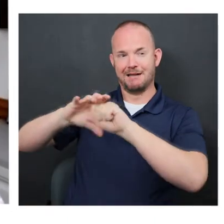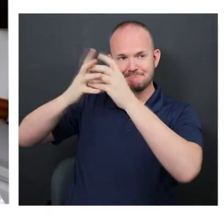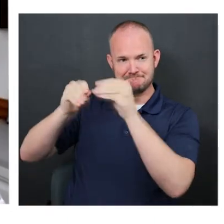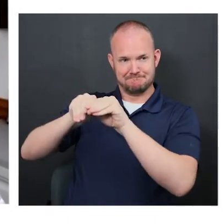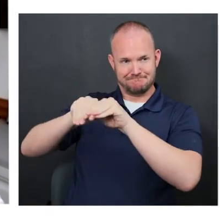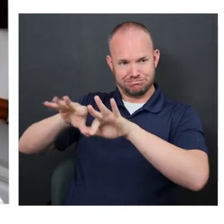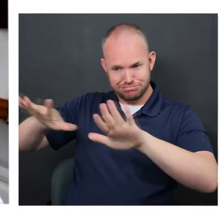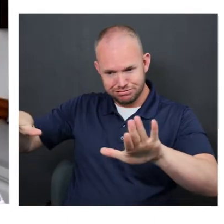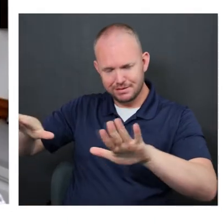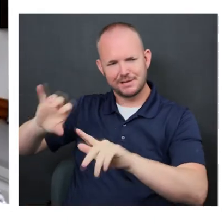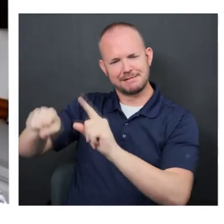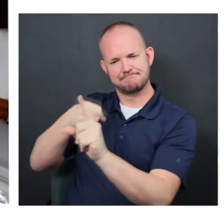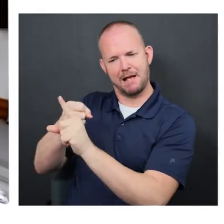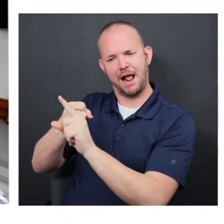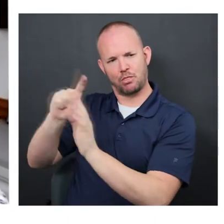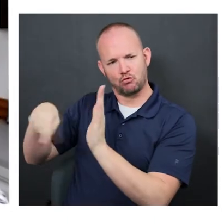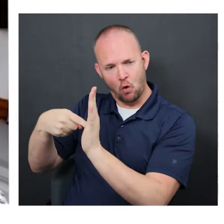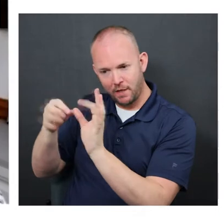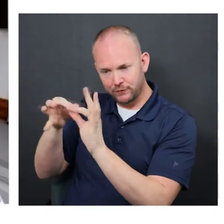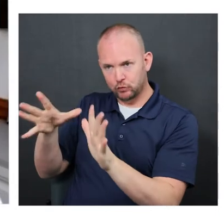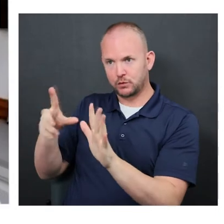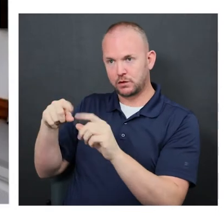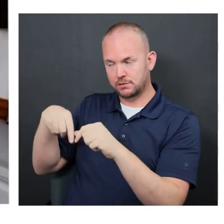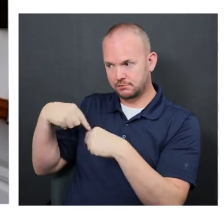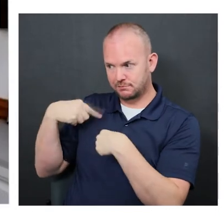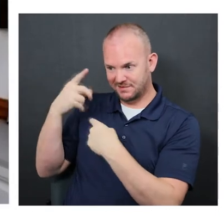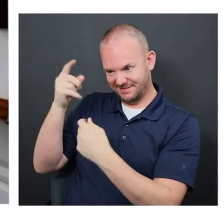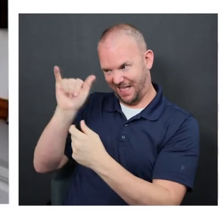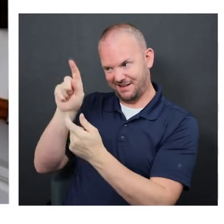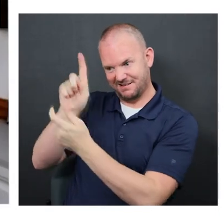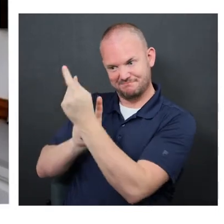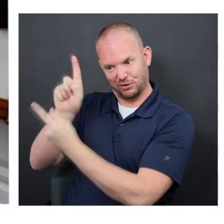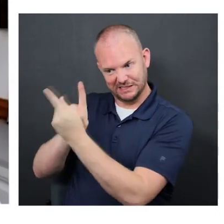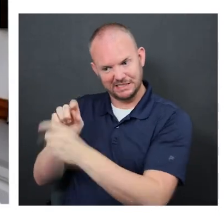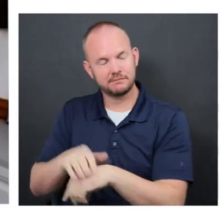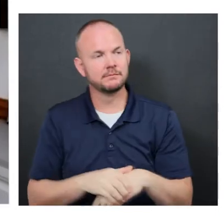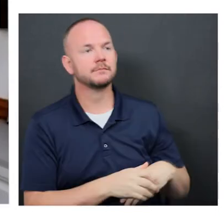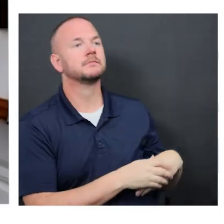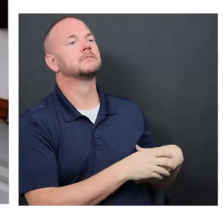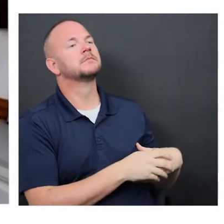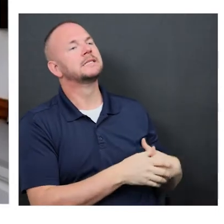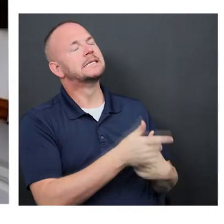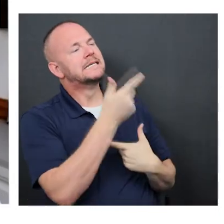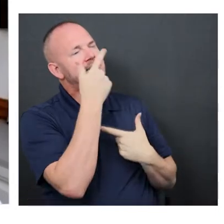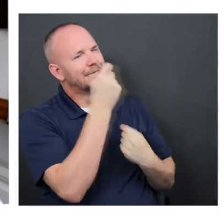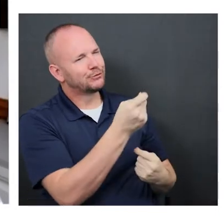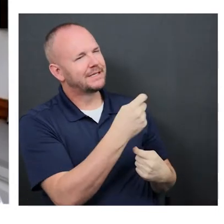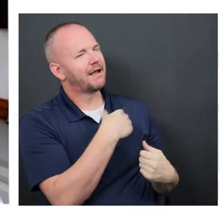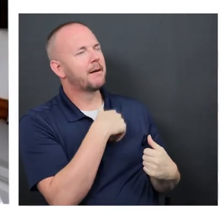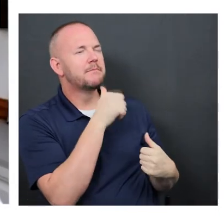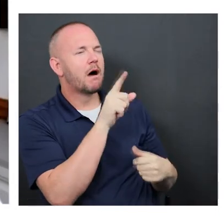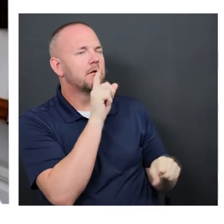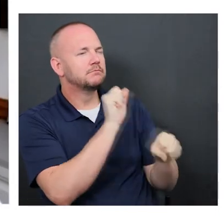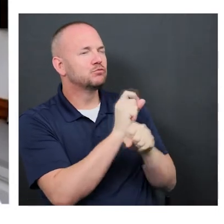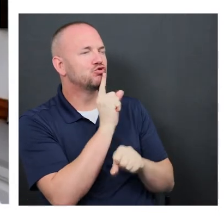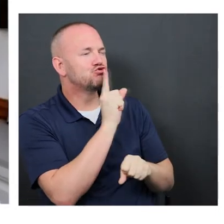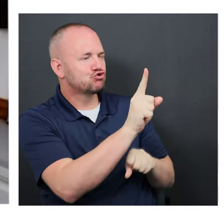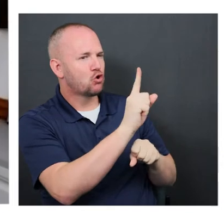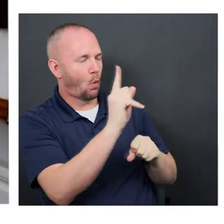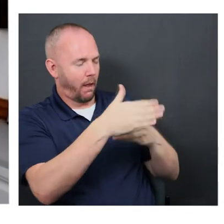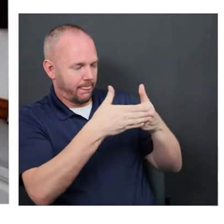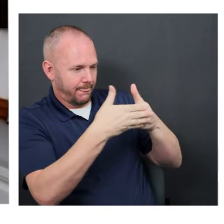role of the interpreter during the encounter? Well, interesting. I'm not sure where this is going to end. Okay.